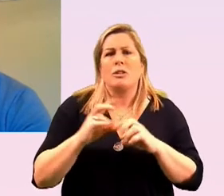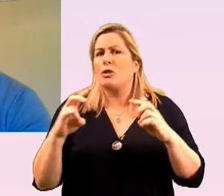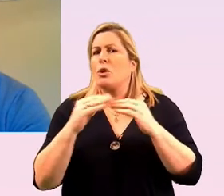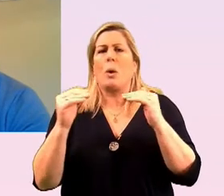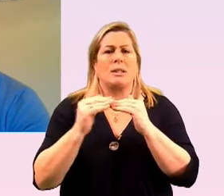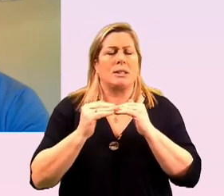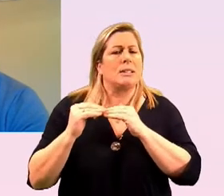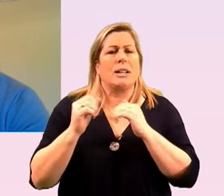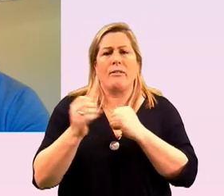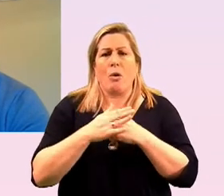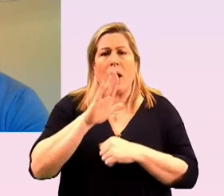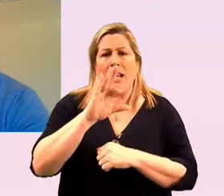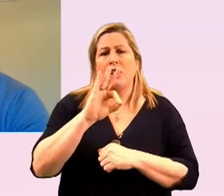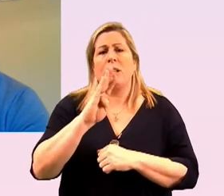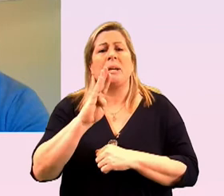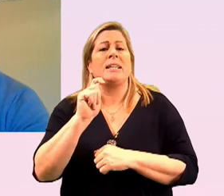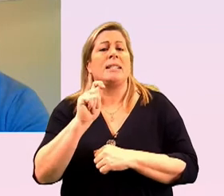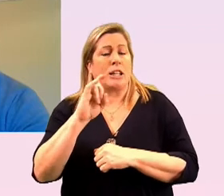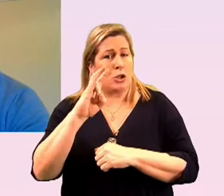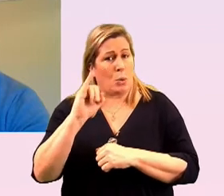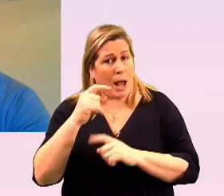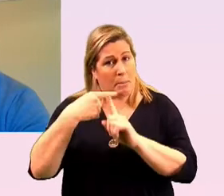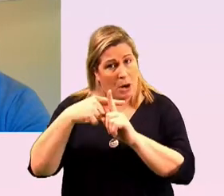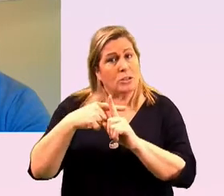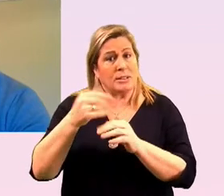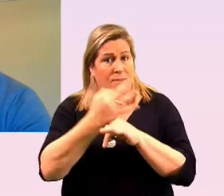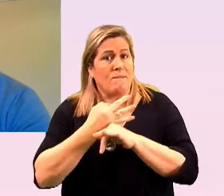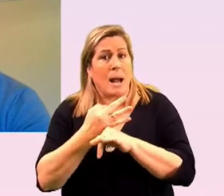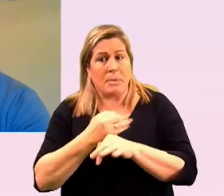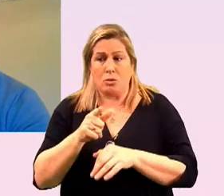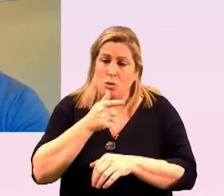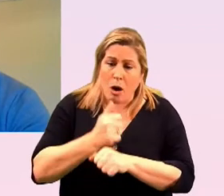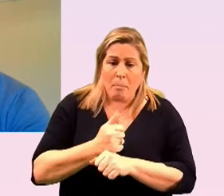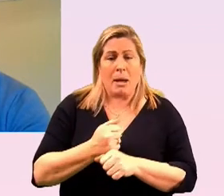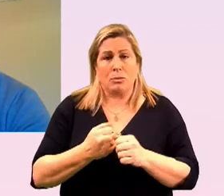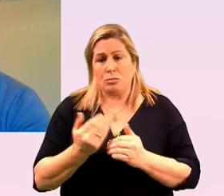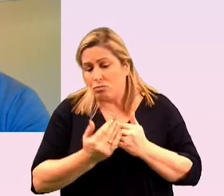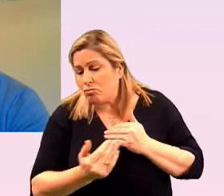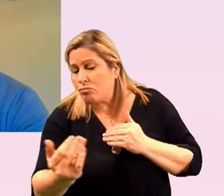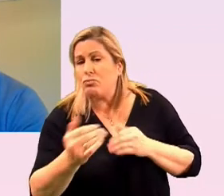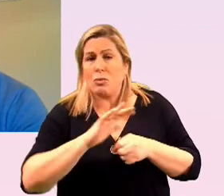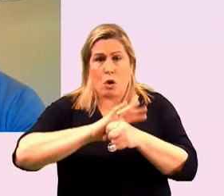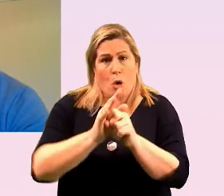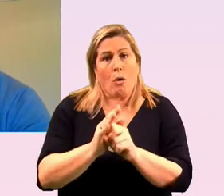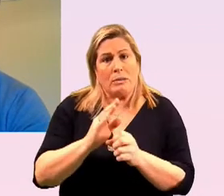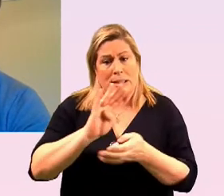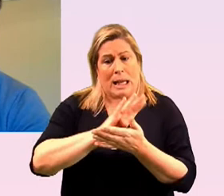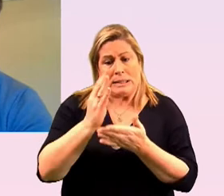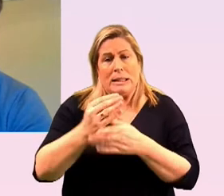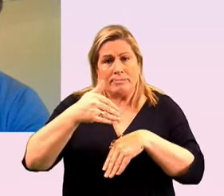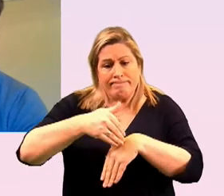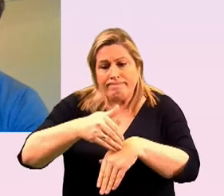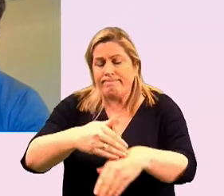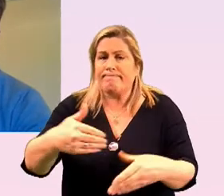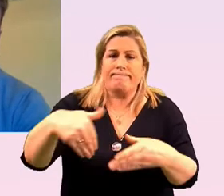iq plus headed families paula will speak about the emerging needs in the covet 19 context requiring